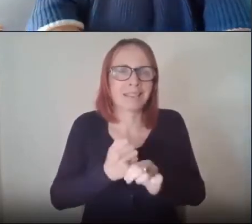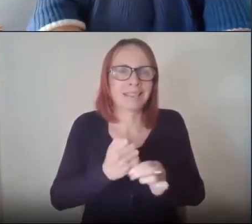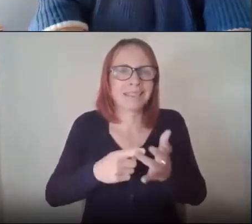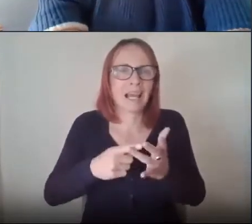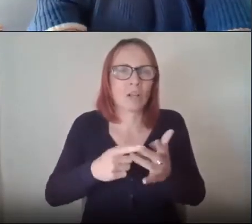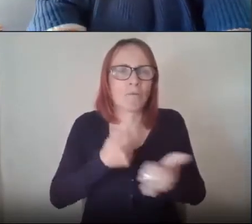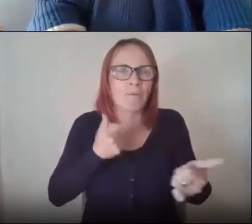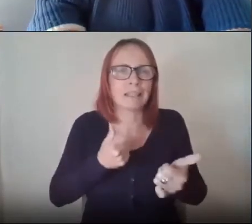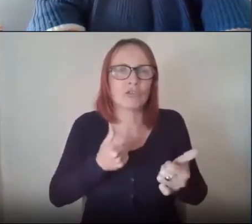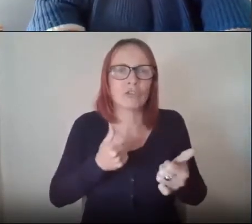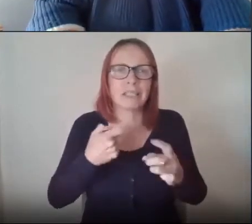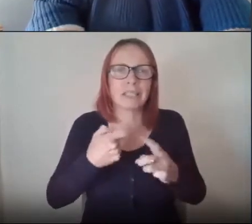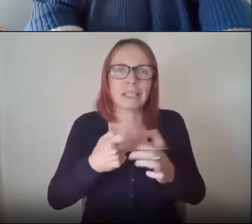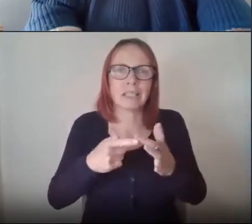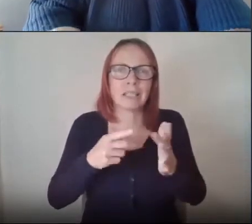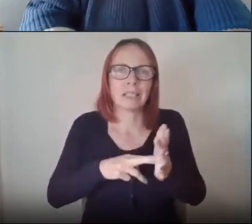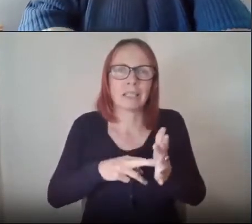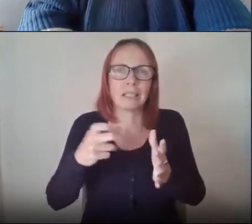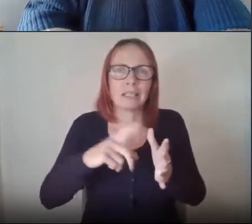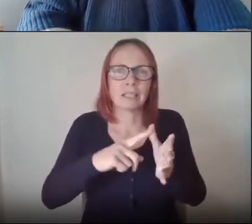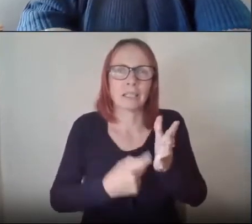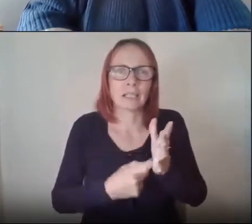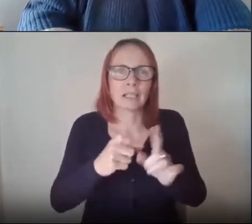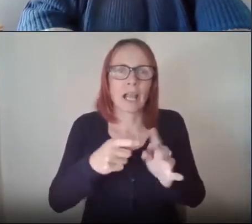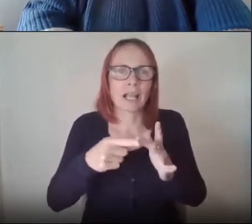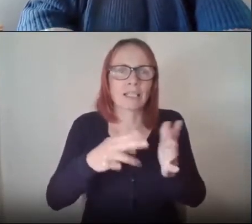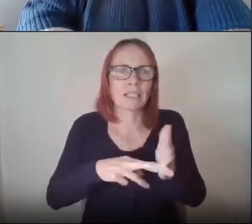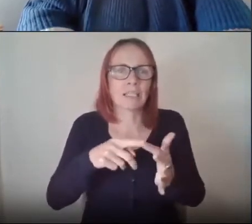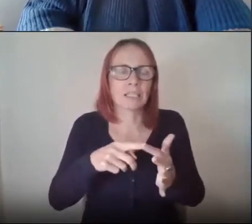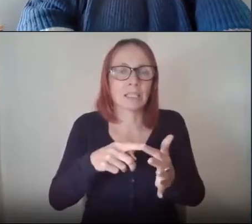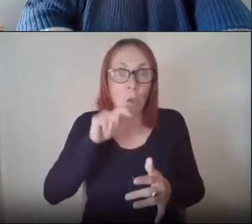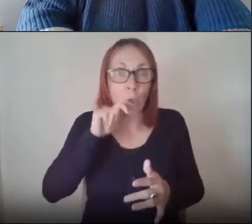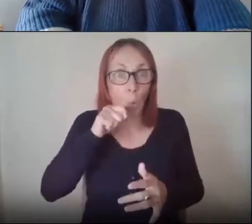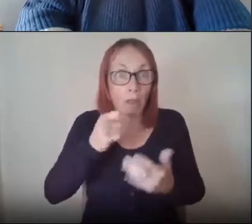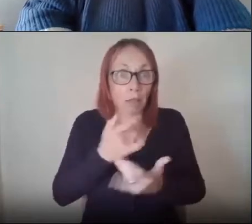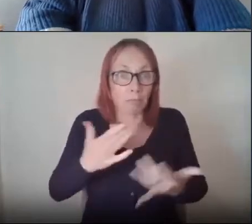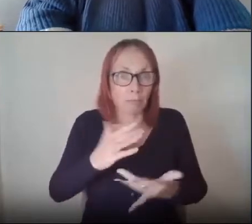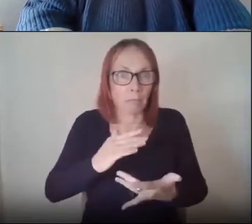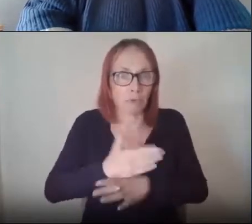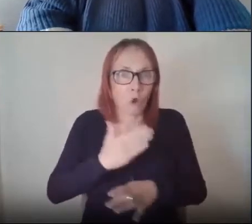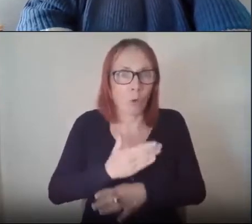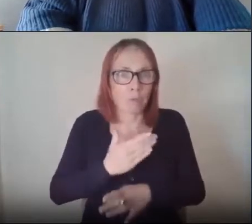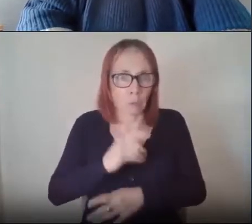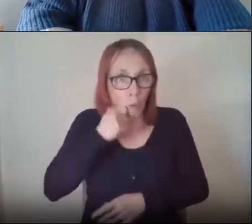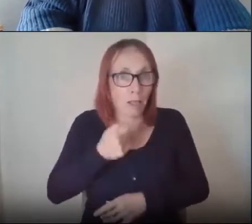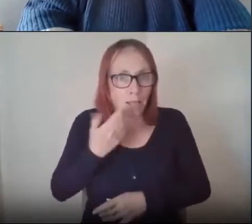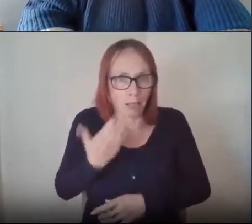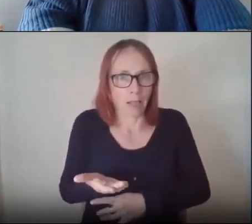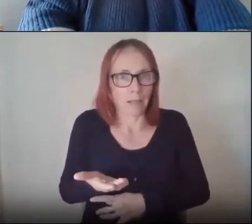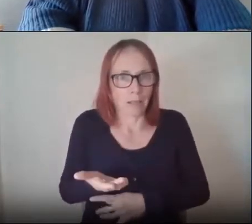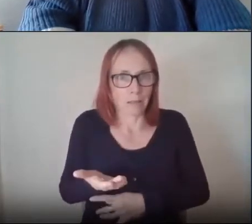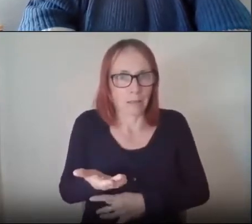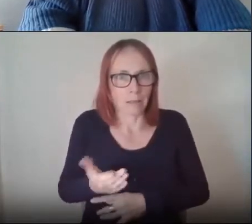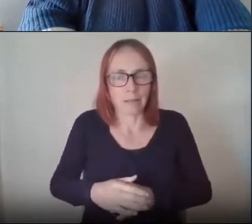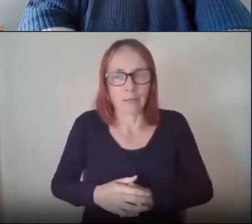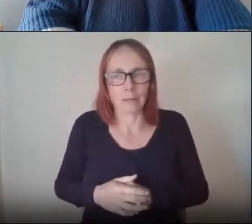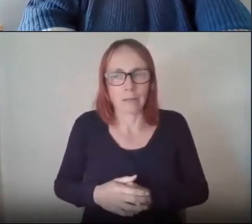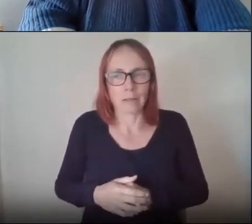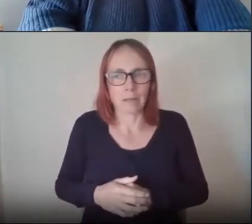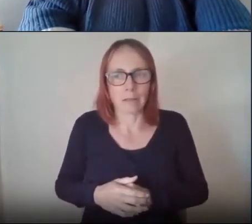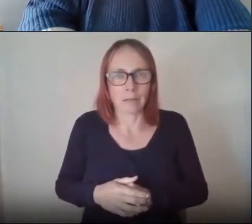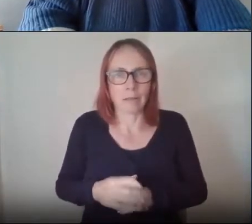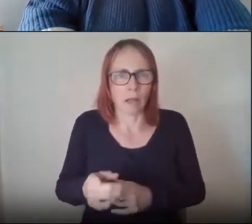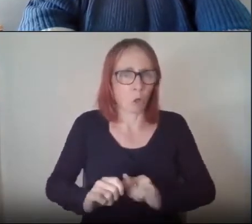concorda now yes that's going to bring in a lot of jobs it's going to bring a lot of high aim and proficient